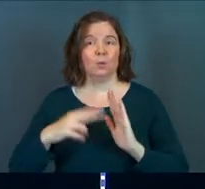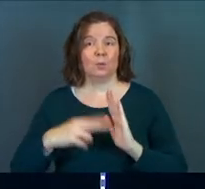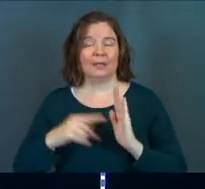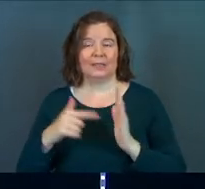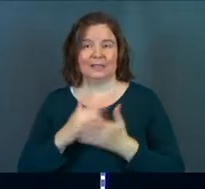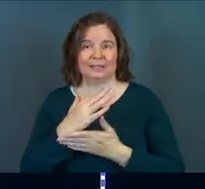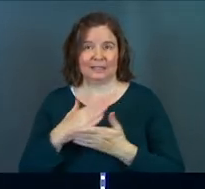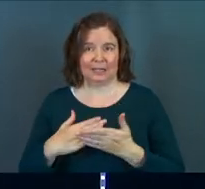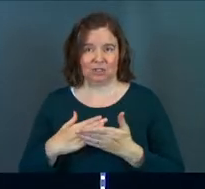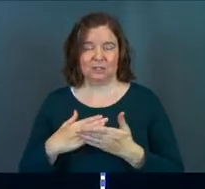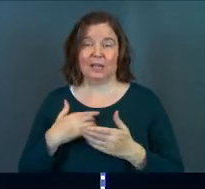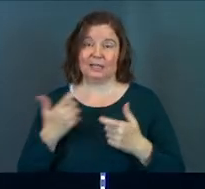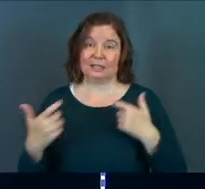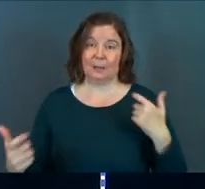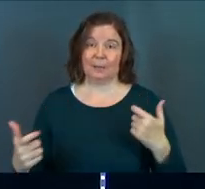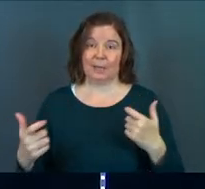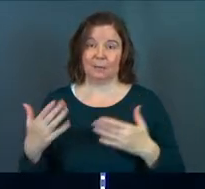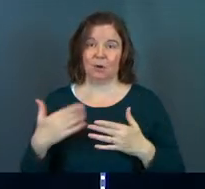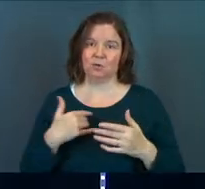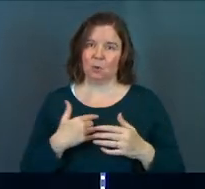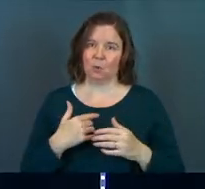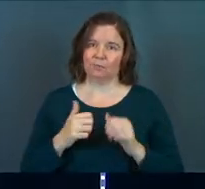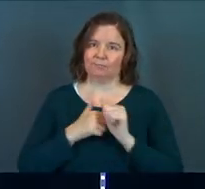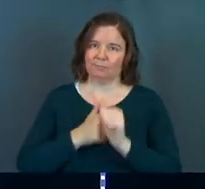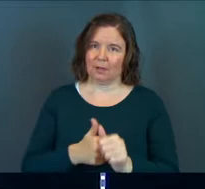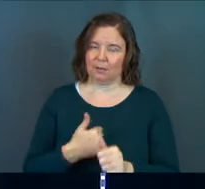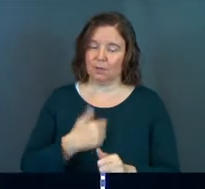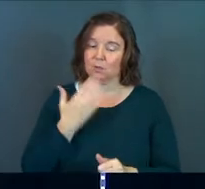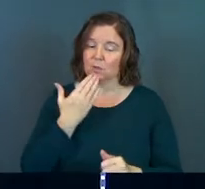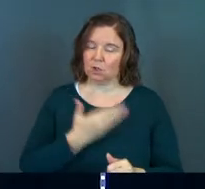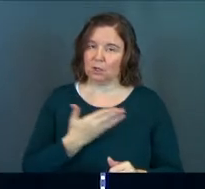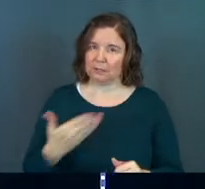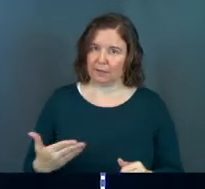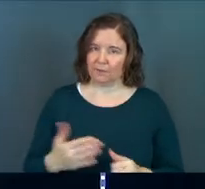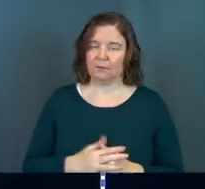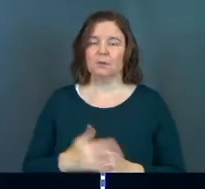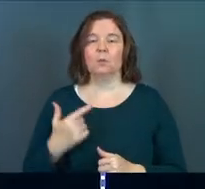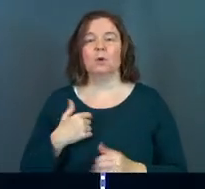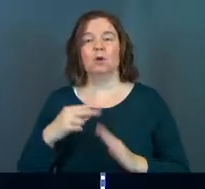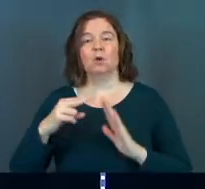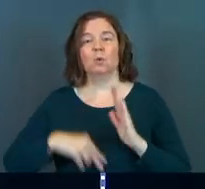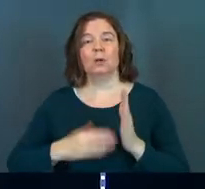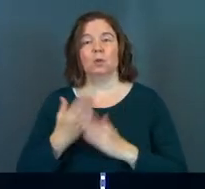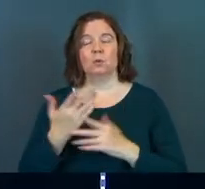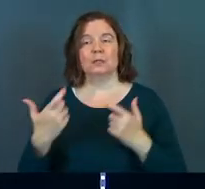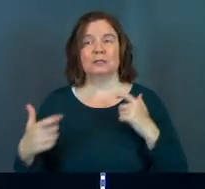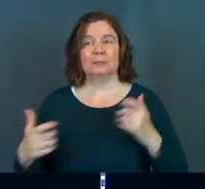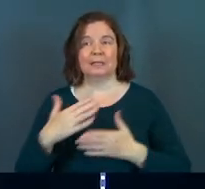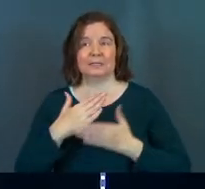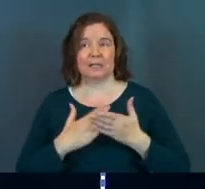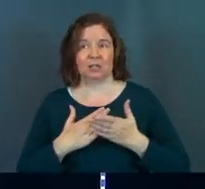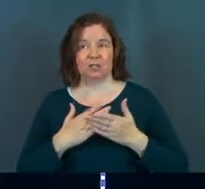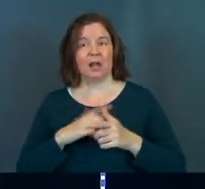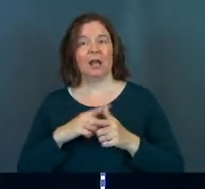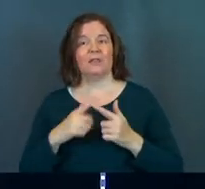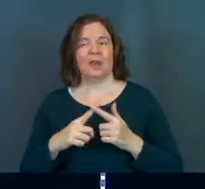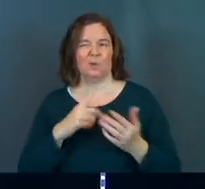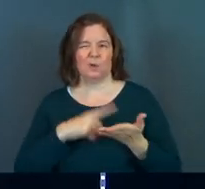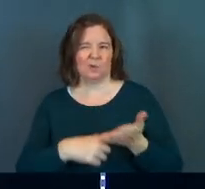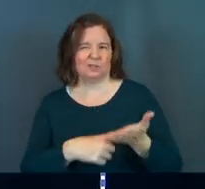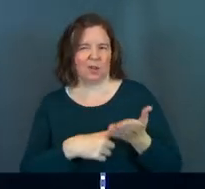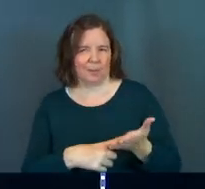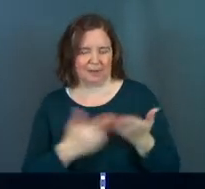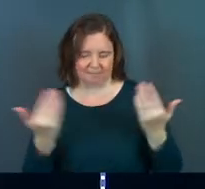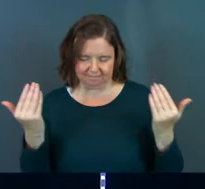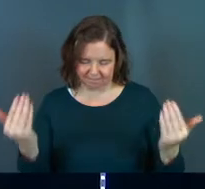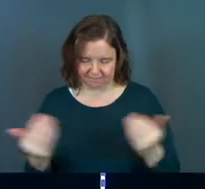this section, okay? And it's a big chunk, so stick with me, but it's really good stuff, okay? So we're going to read through this big section real quick, and then we're going to talk about